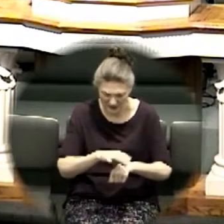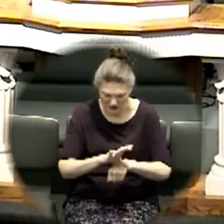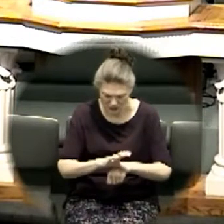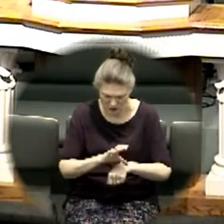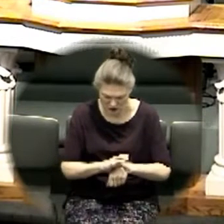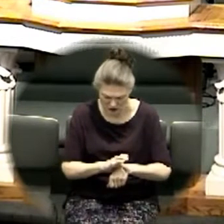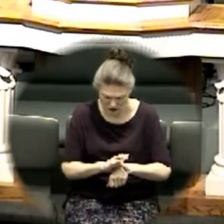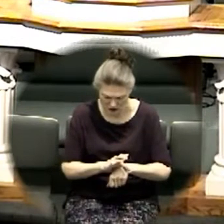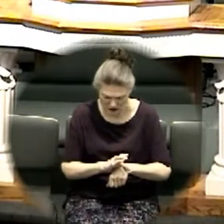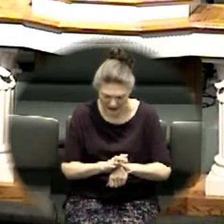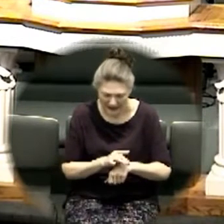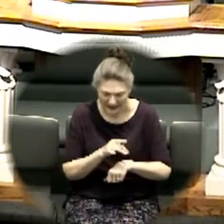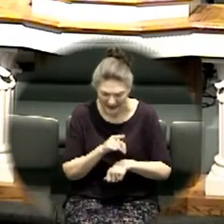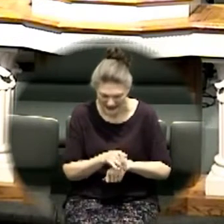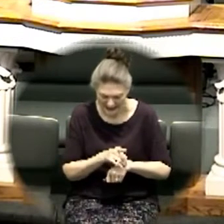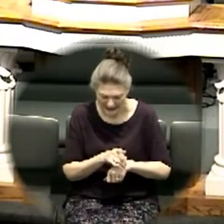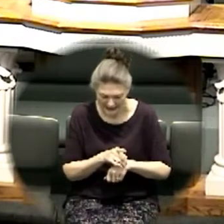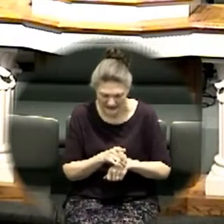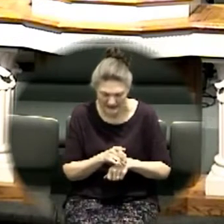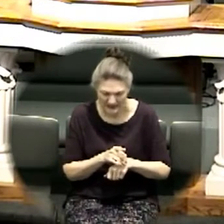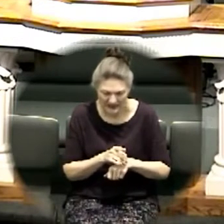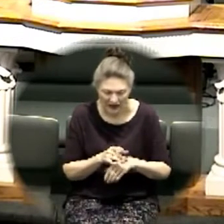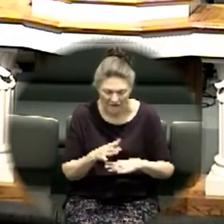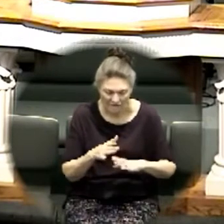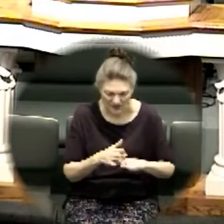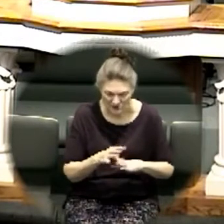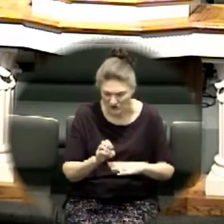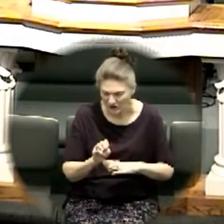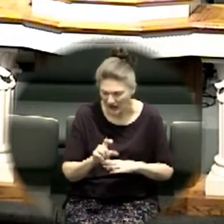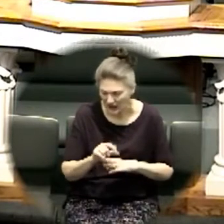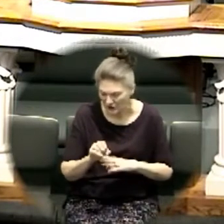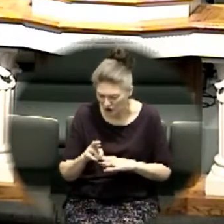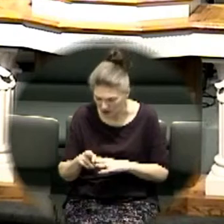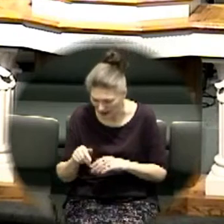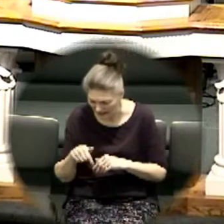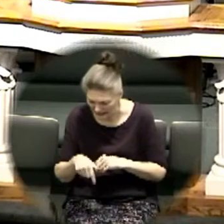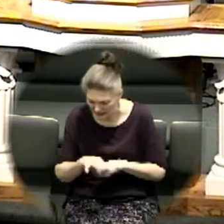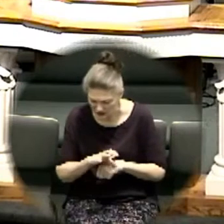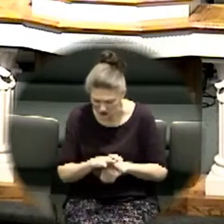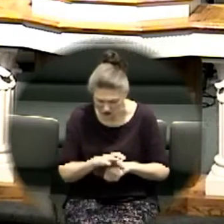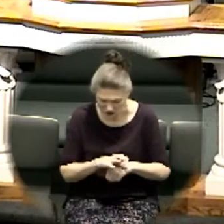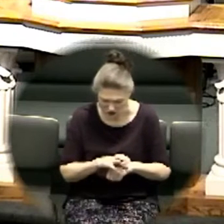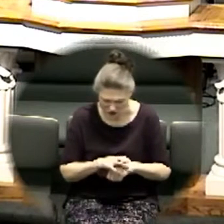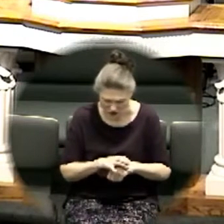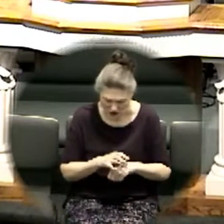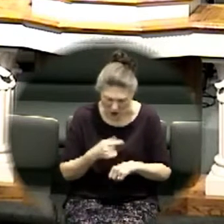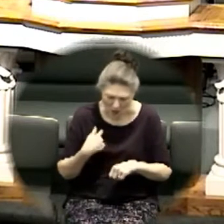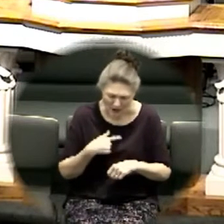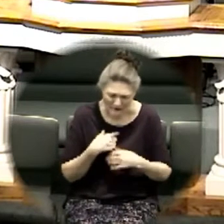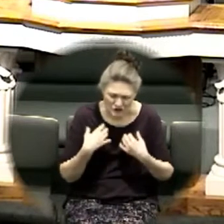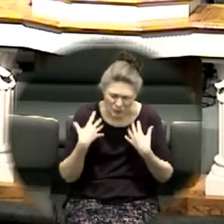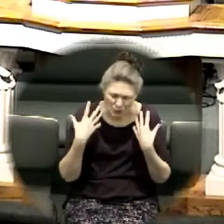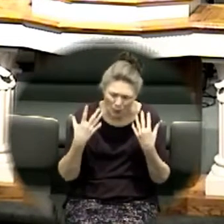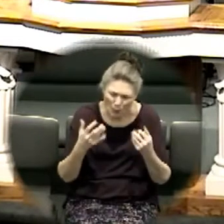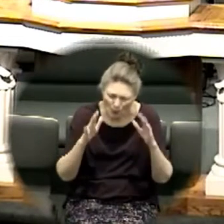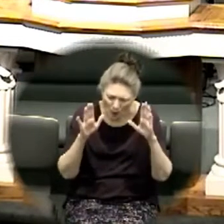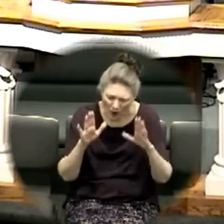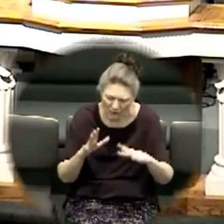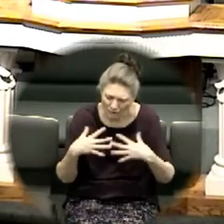virtue flow through us and to him we pray lord we have had such powerful prayer meetings for him